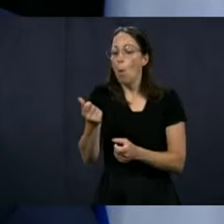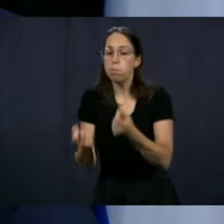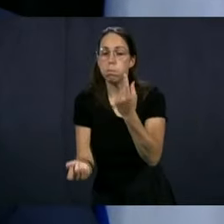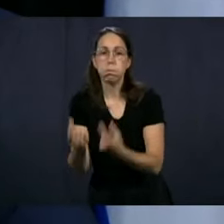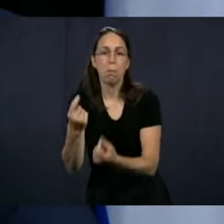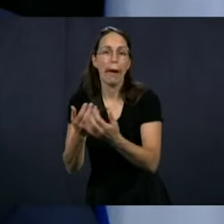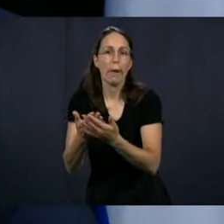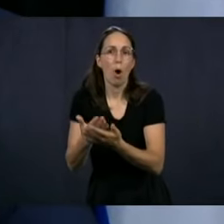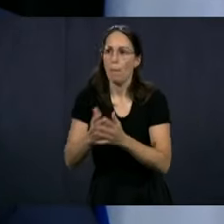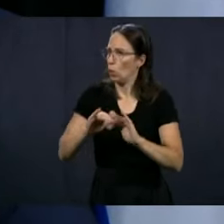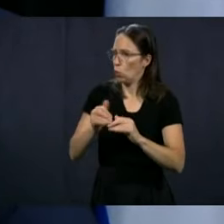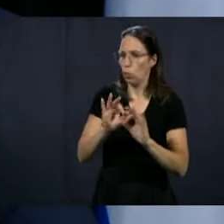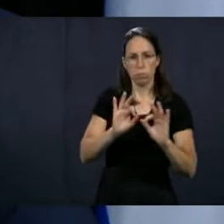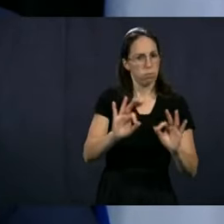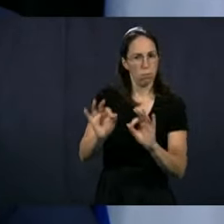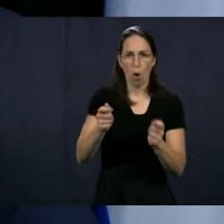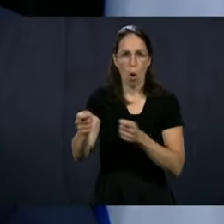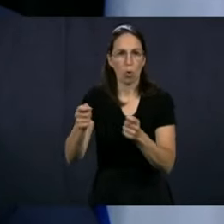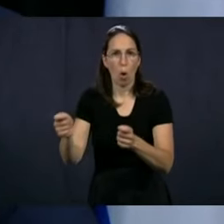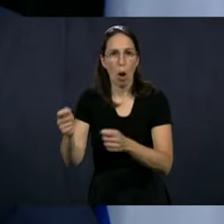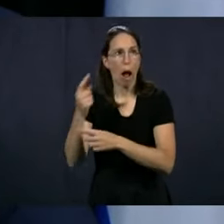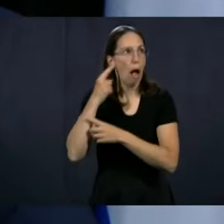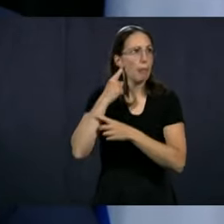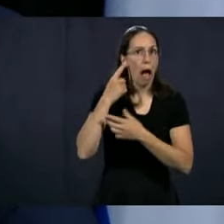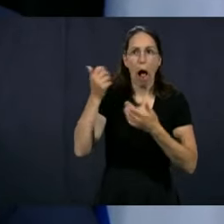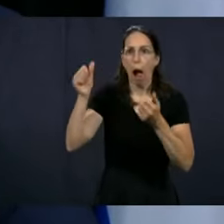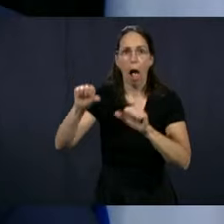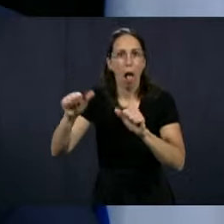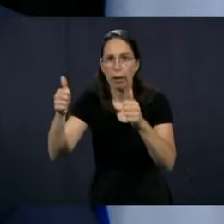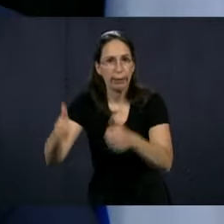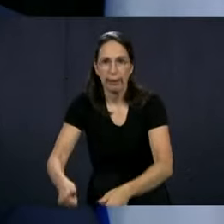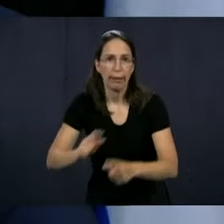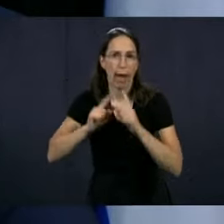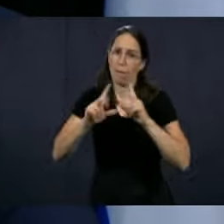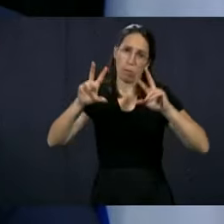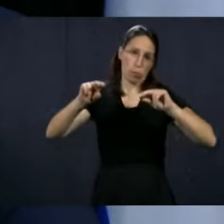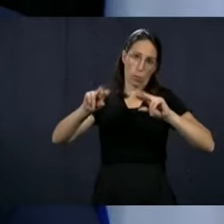a few before, but everything was under control and there's no horror stories.